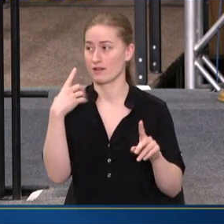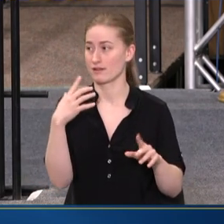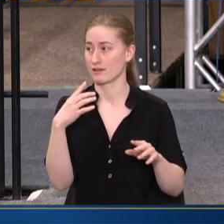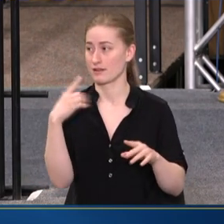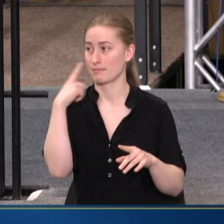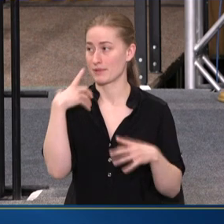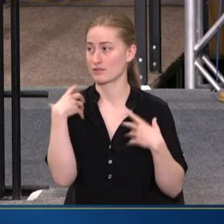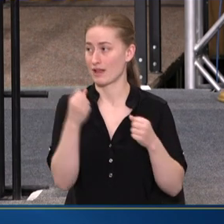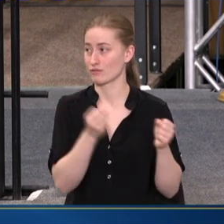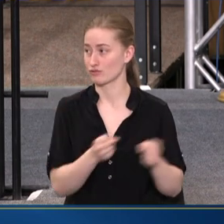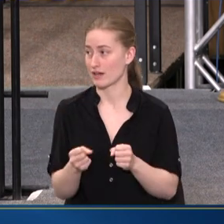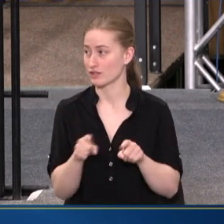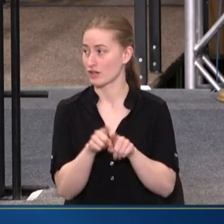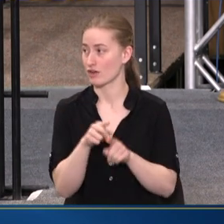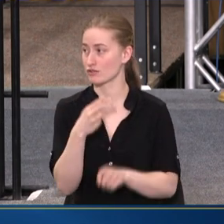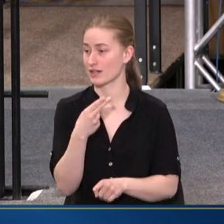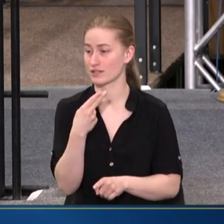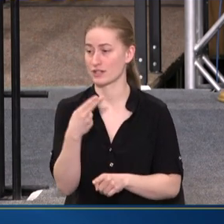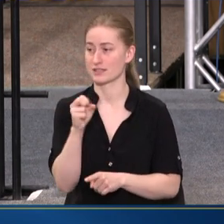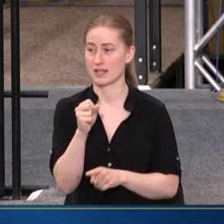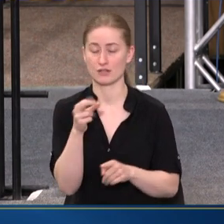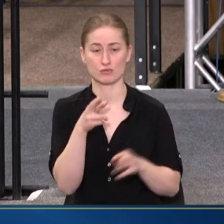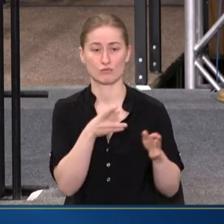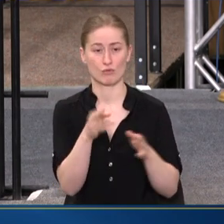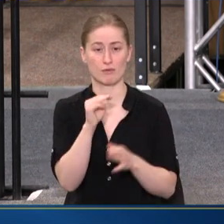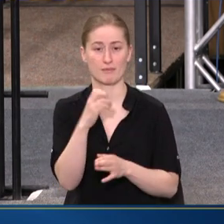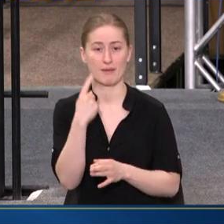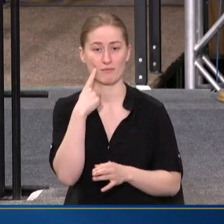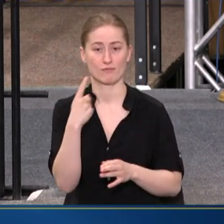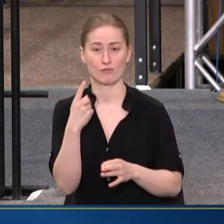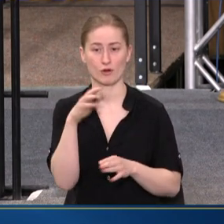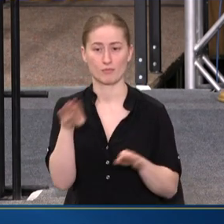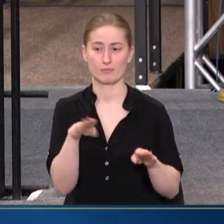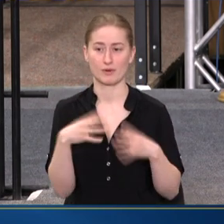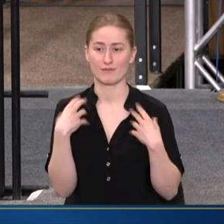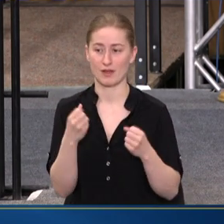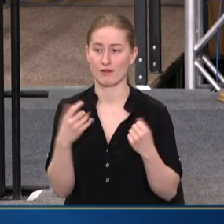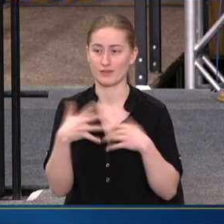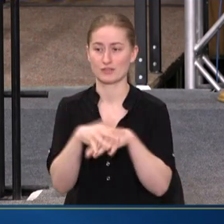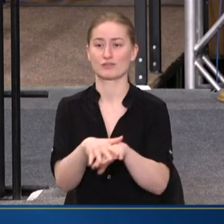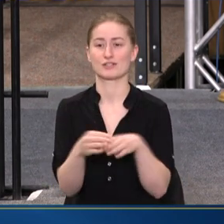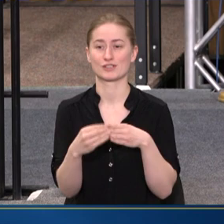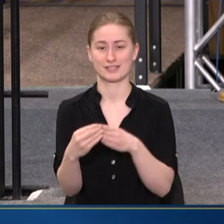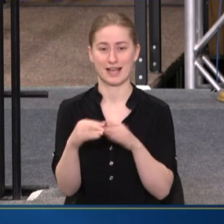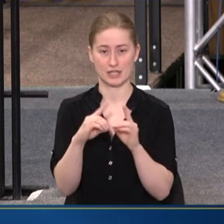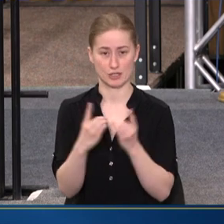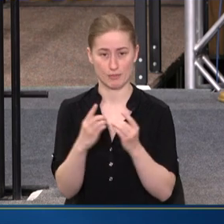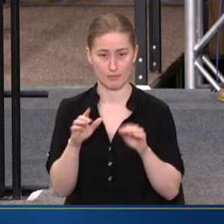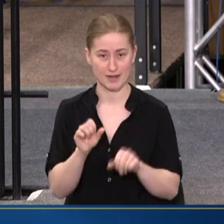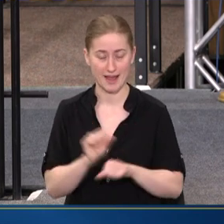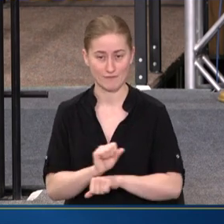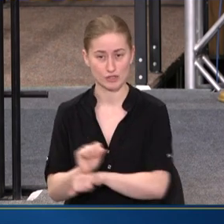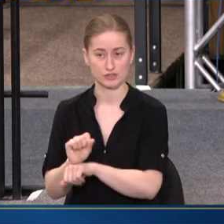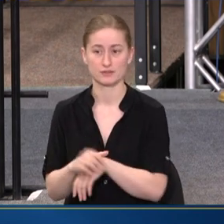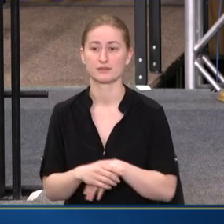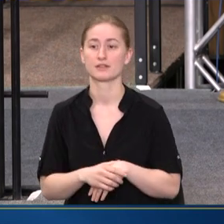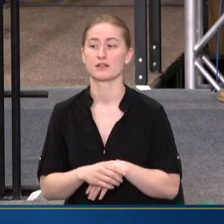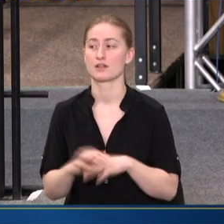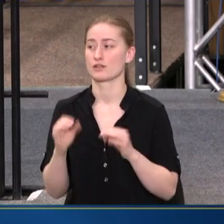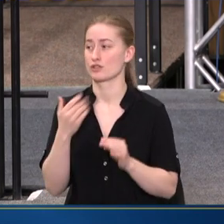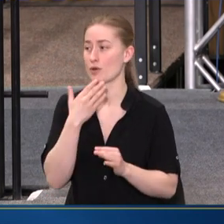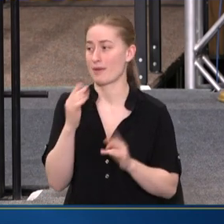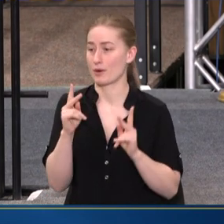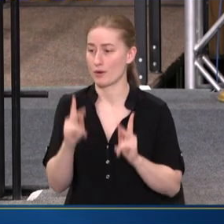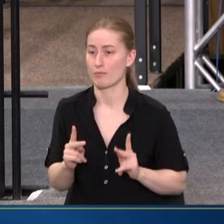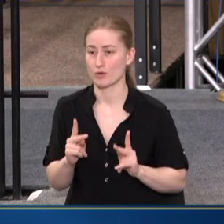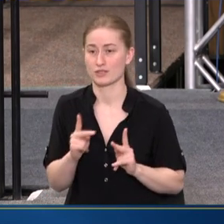AND ALSO OUR HHS ROADMAP FOR BEHAVIORAL HEALTH INTEGRATION, WHICH IS GUIDING OUR DEPARTMENT'S EFFORTS. THERE'S NO BETTER